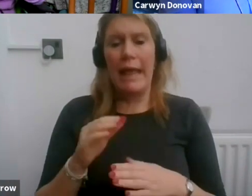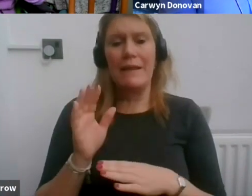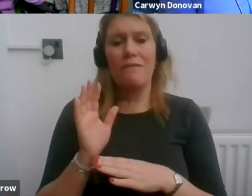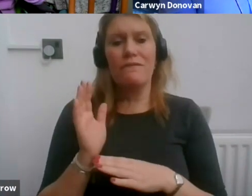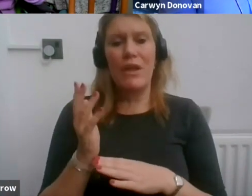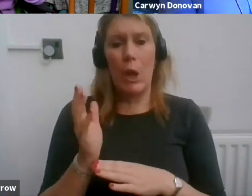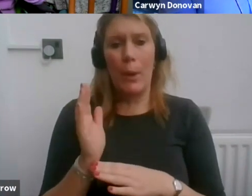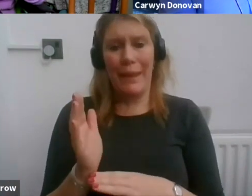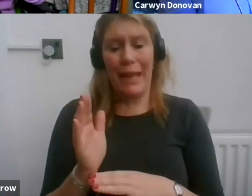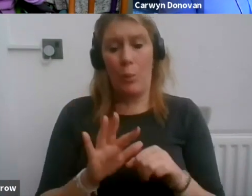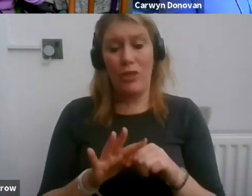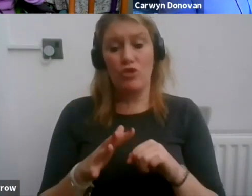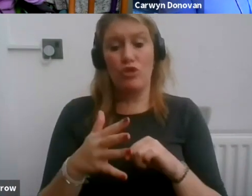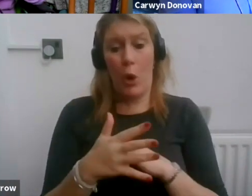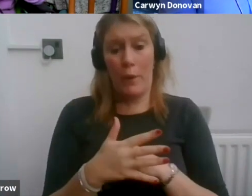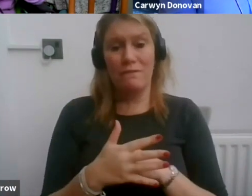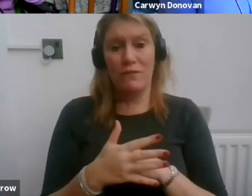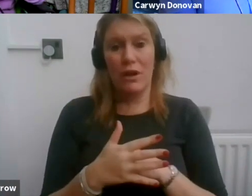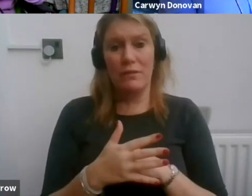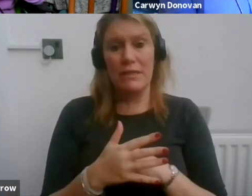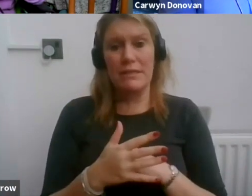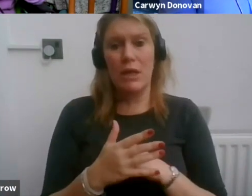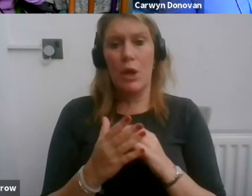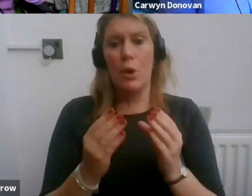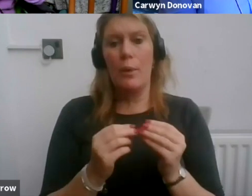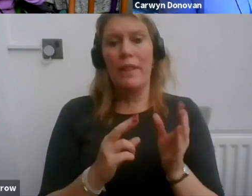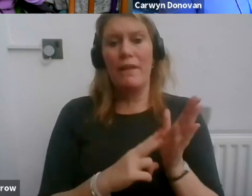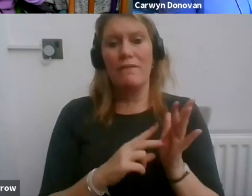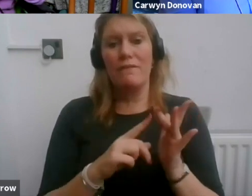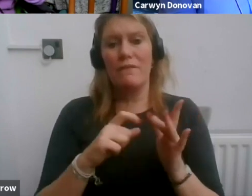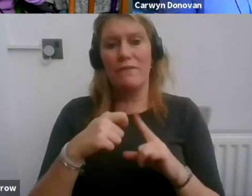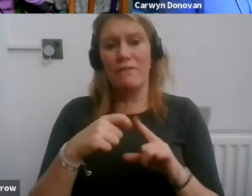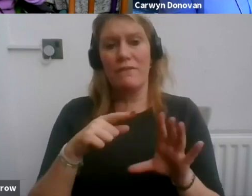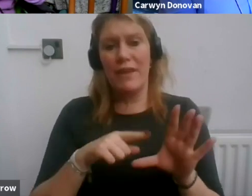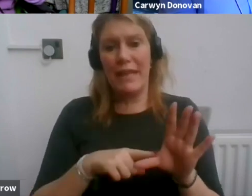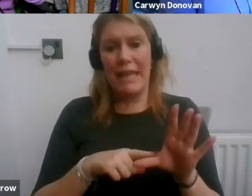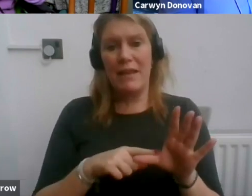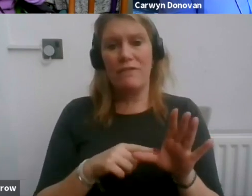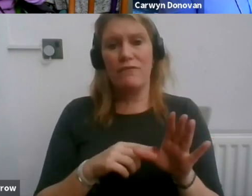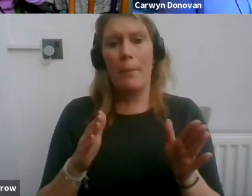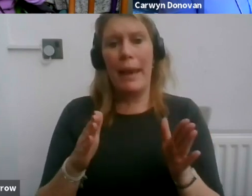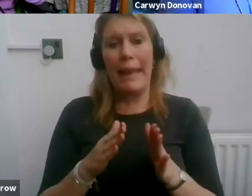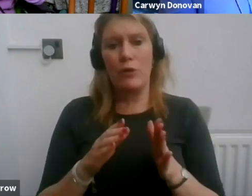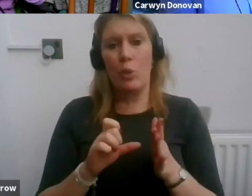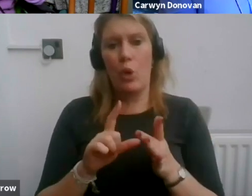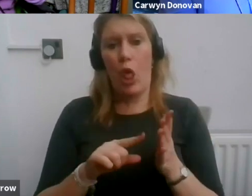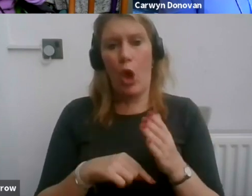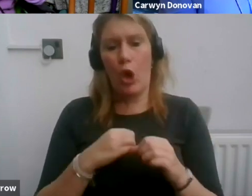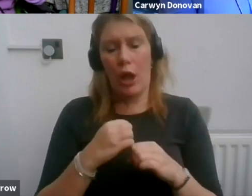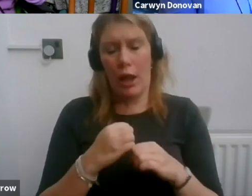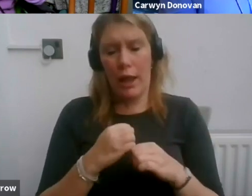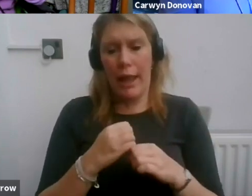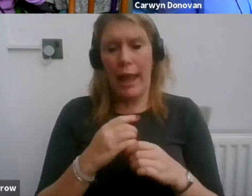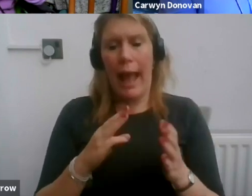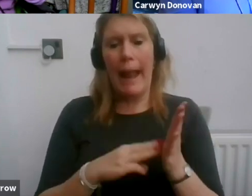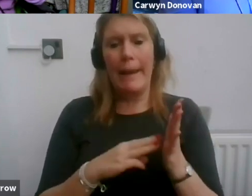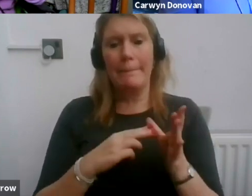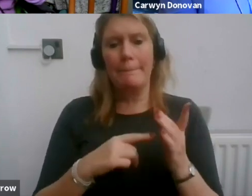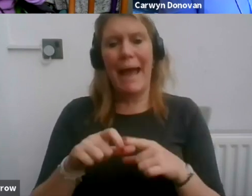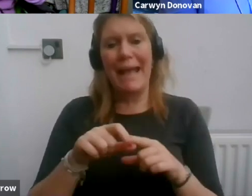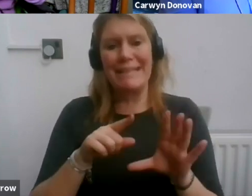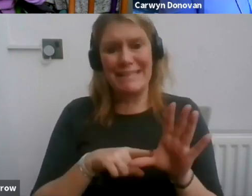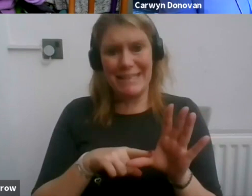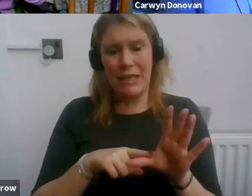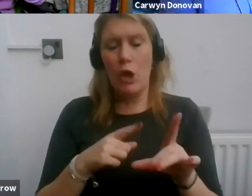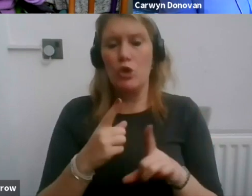of COVID-2 with Vicky Rayford-Sinnett from Little Cog and Mandy Colloran talking about how they